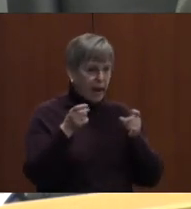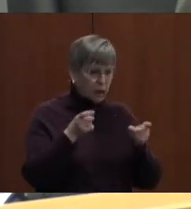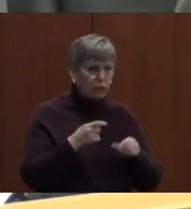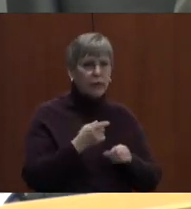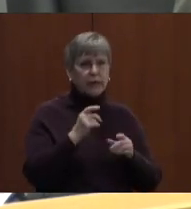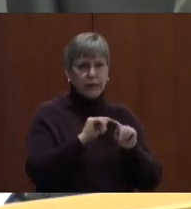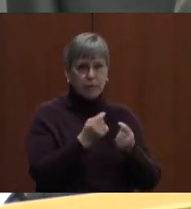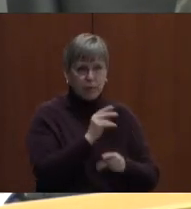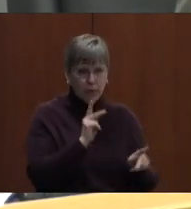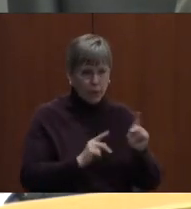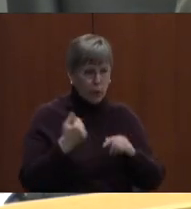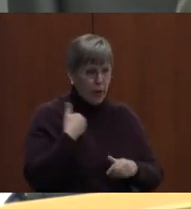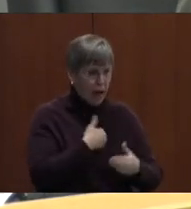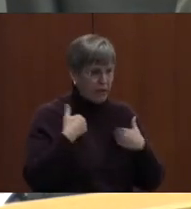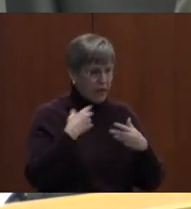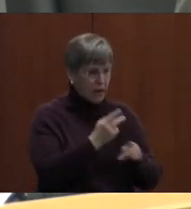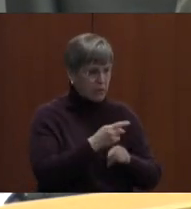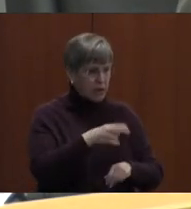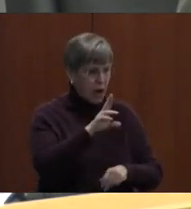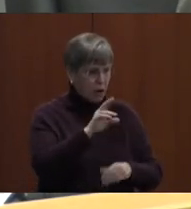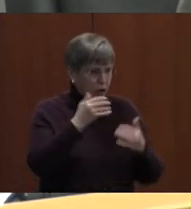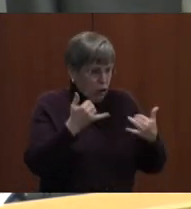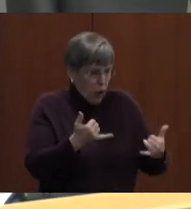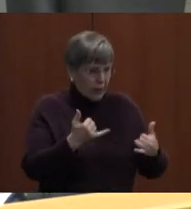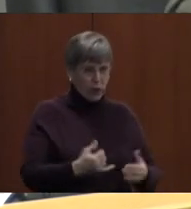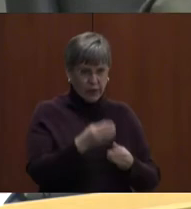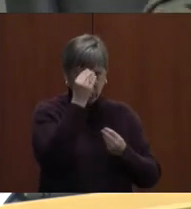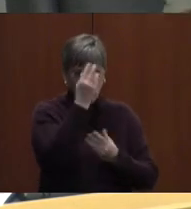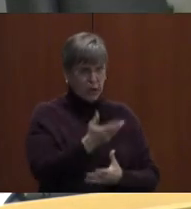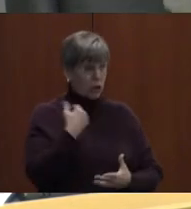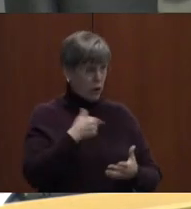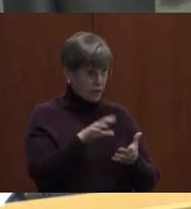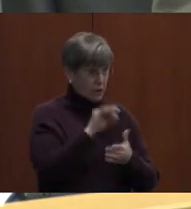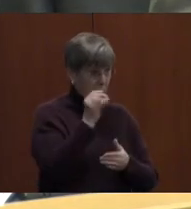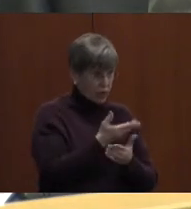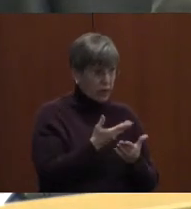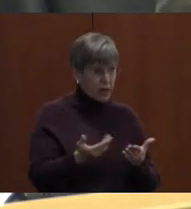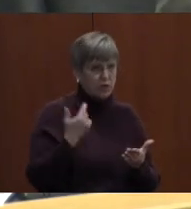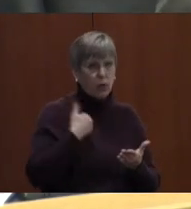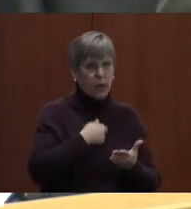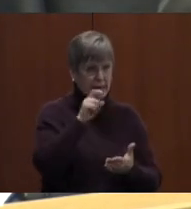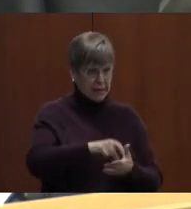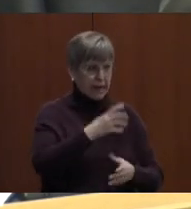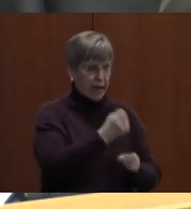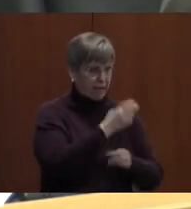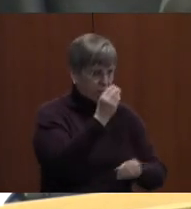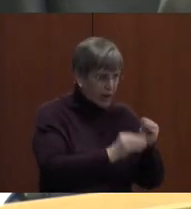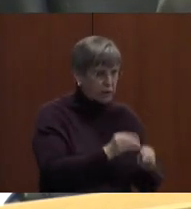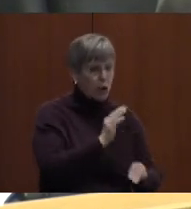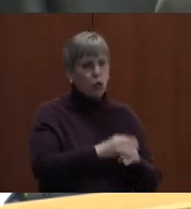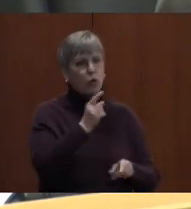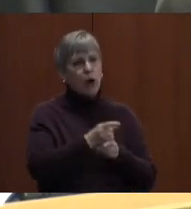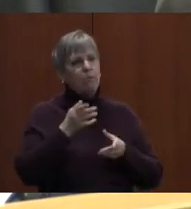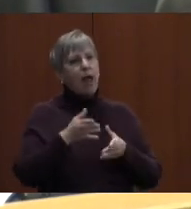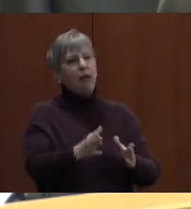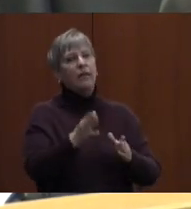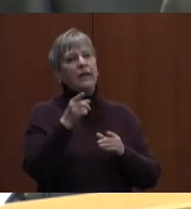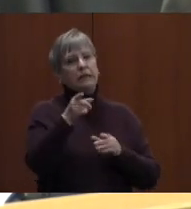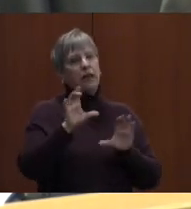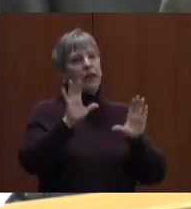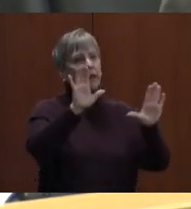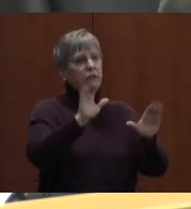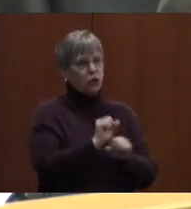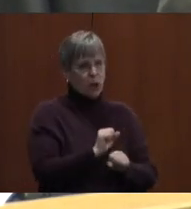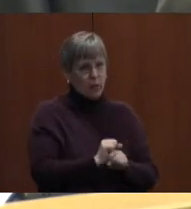that keeps us current. He's really discovered some things that we needed to get corrected and get on the right path and has just done an excellent job in doing that.